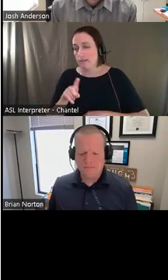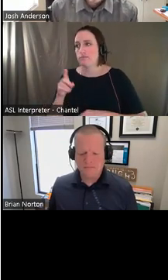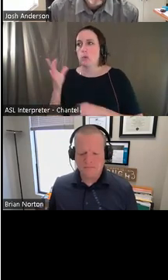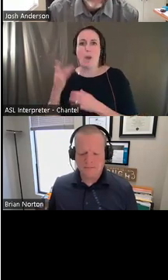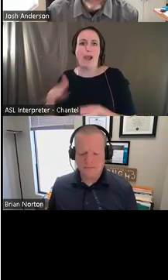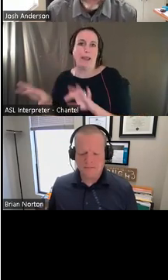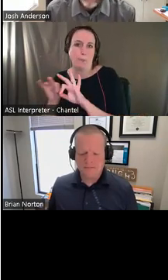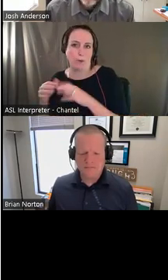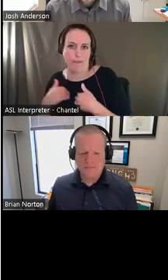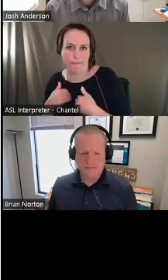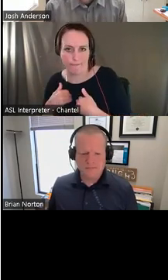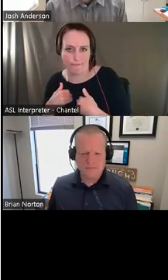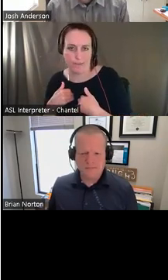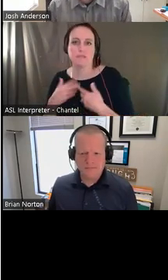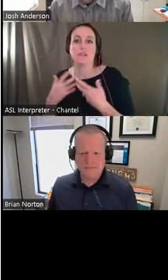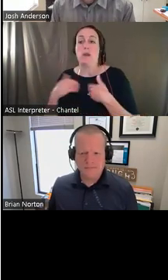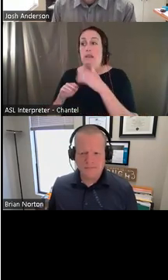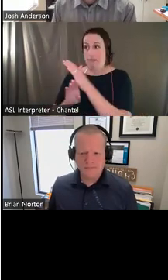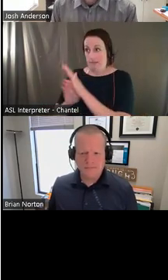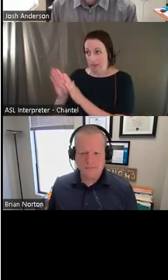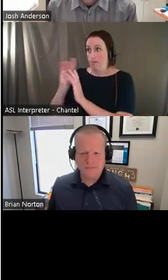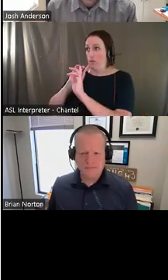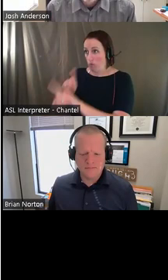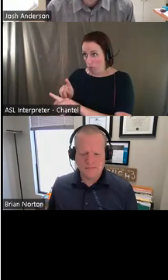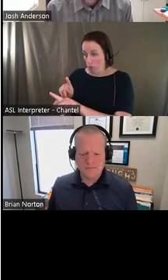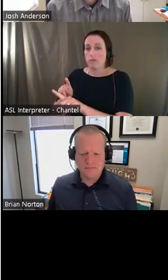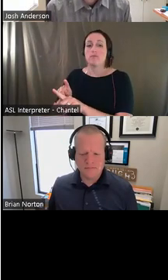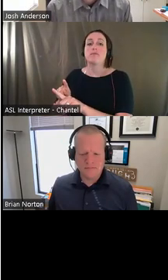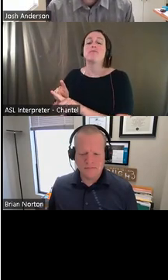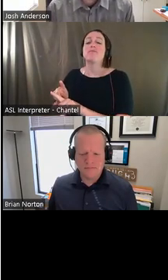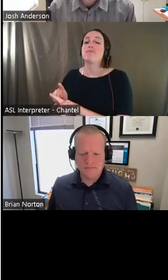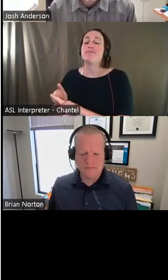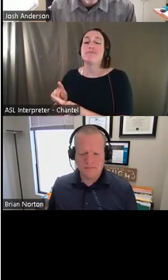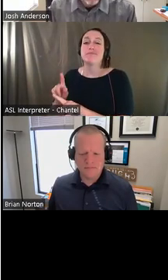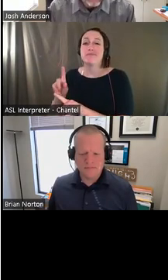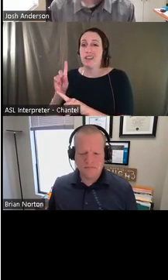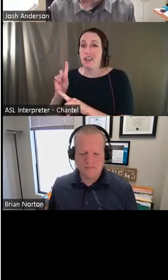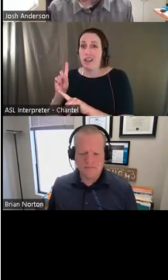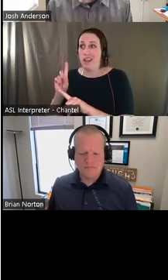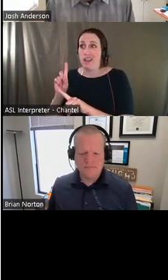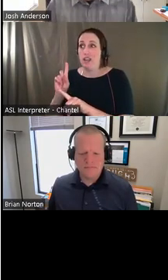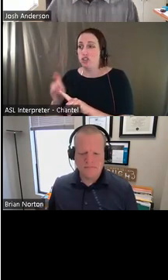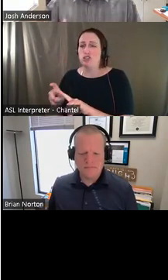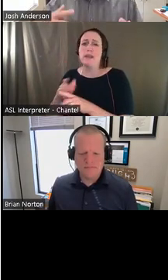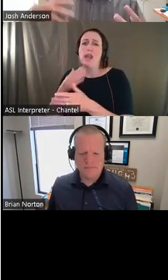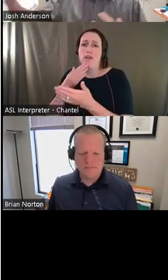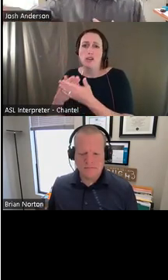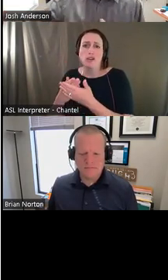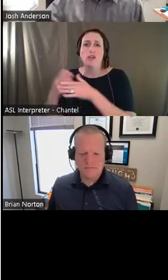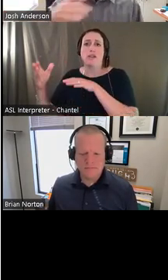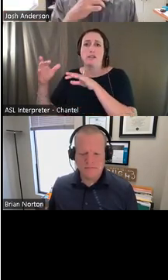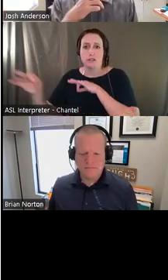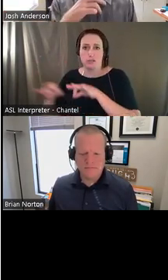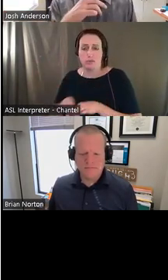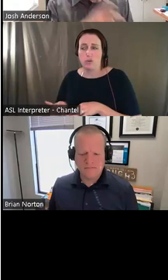And then when the whole report's put together, it should really just be a complete roadmap to successful implementation. And I've read reports from other, other